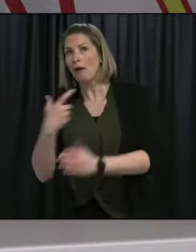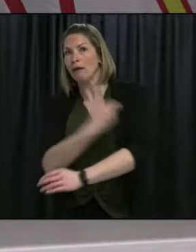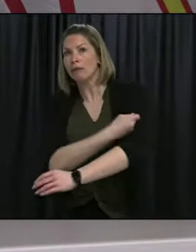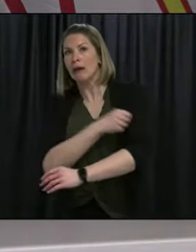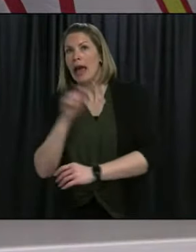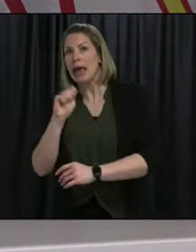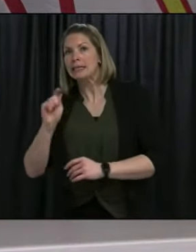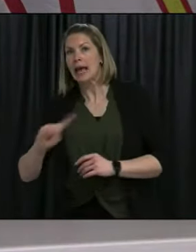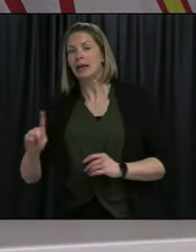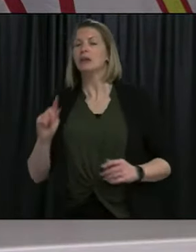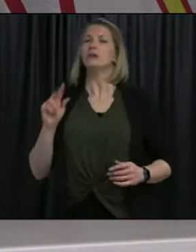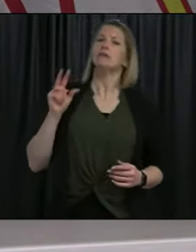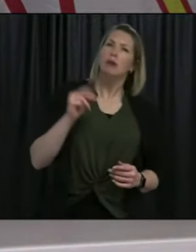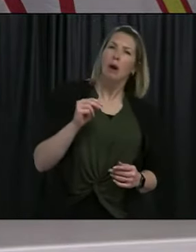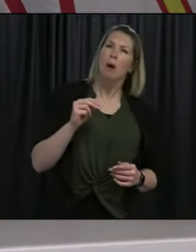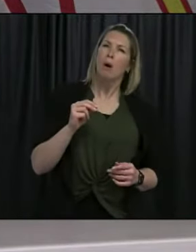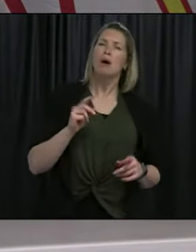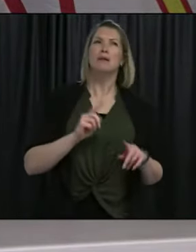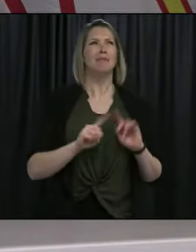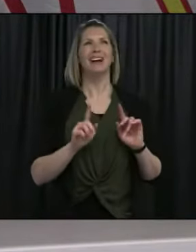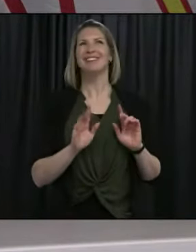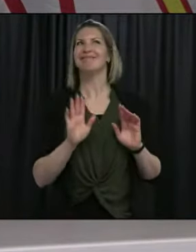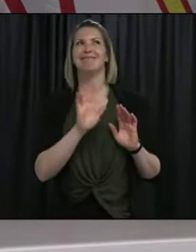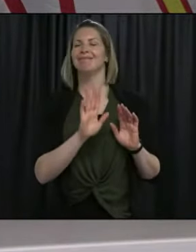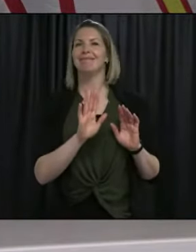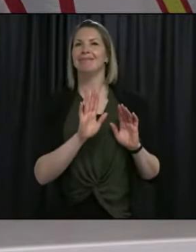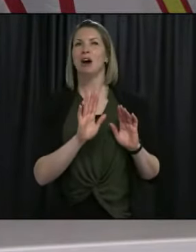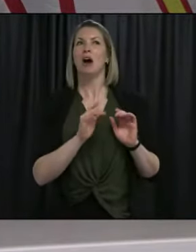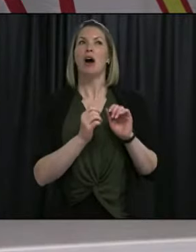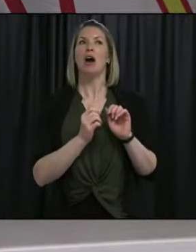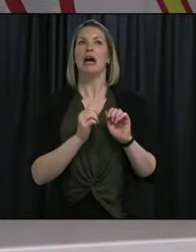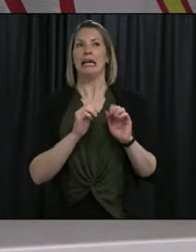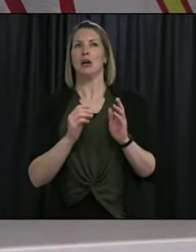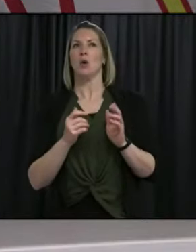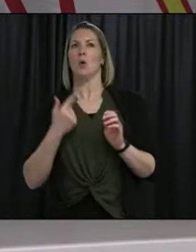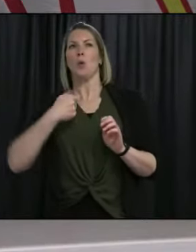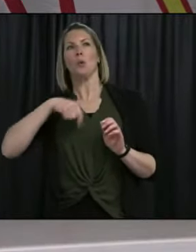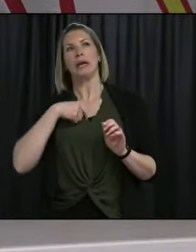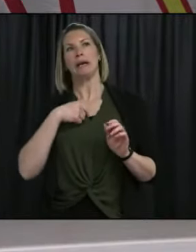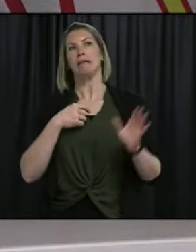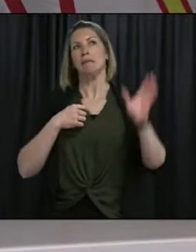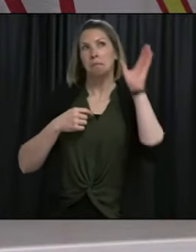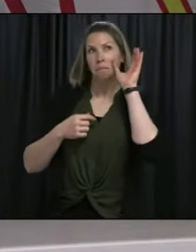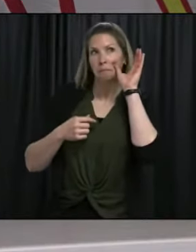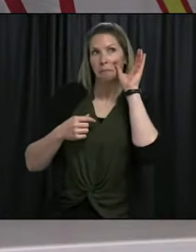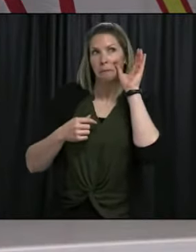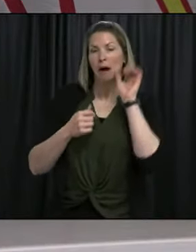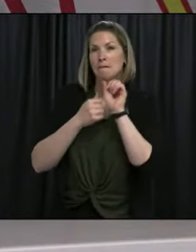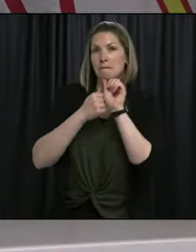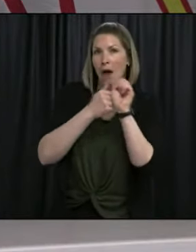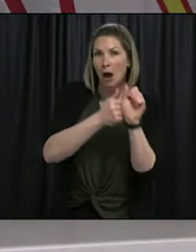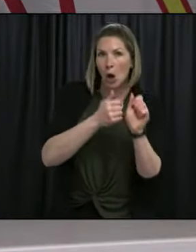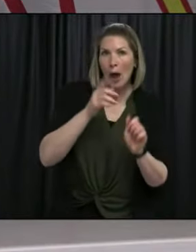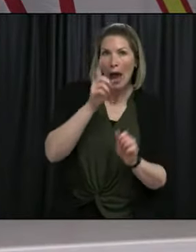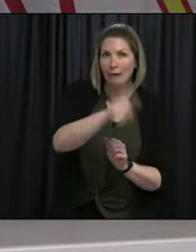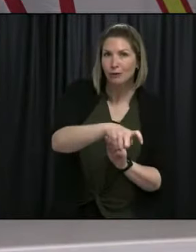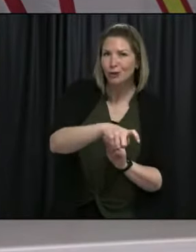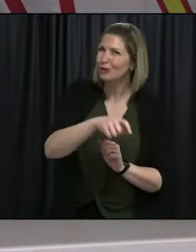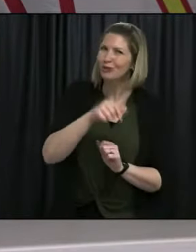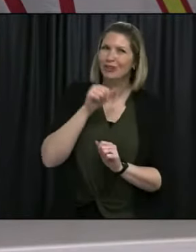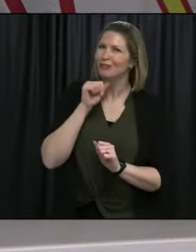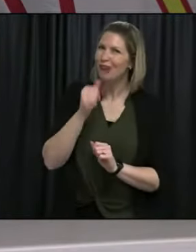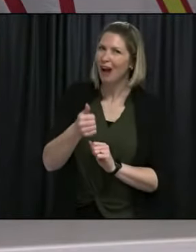I think, very good evidence to use AstraZeneca in our country right now,